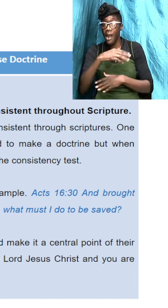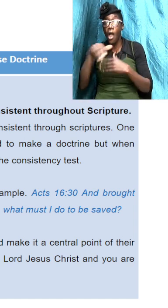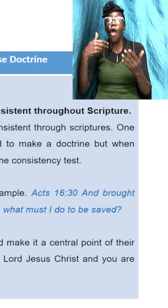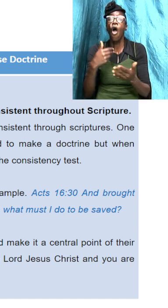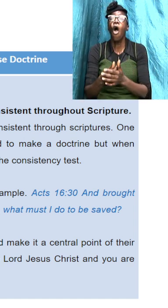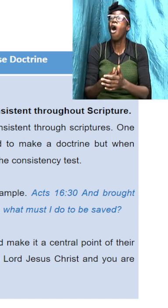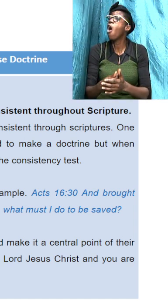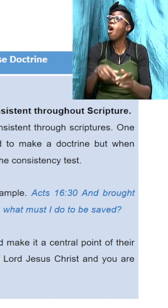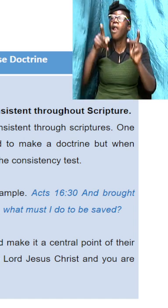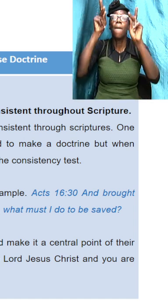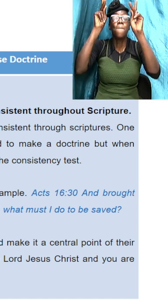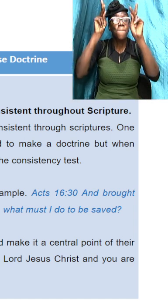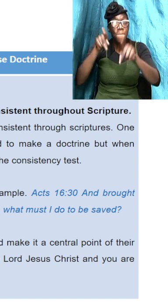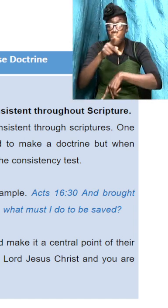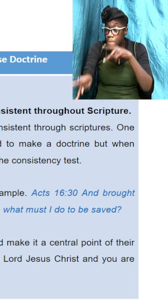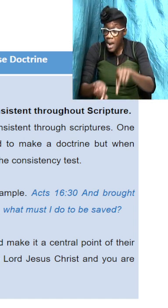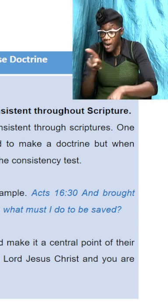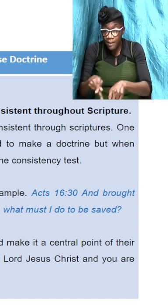here